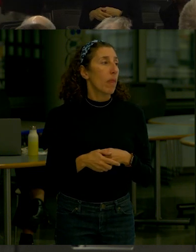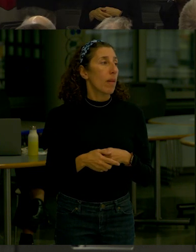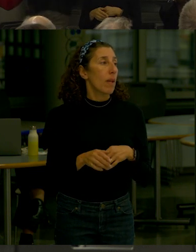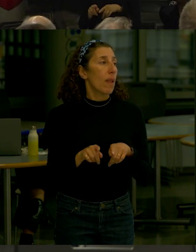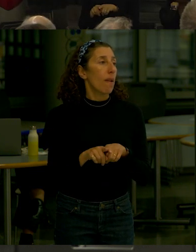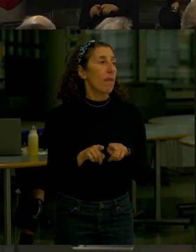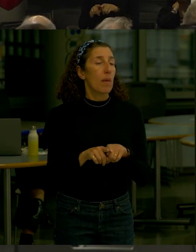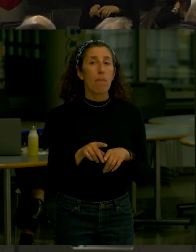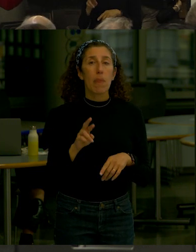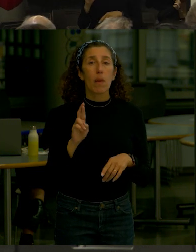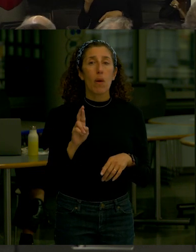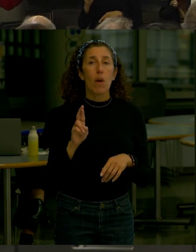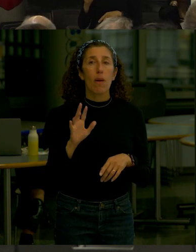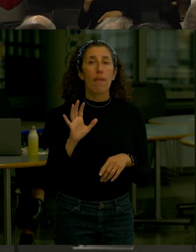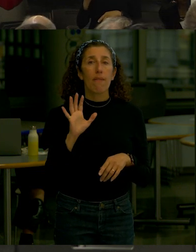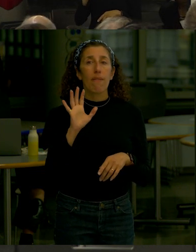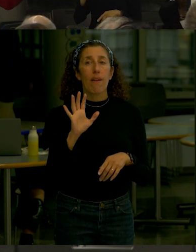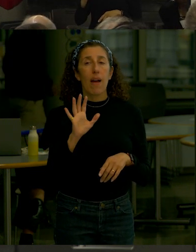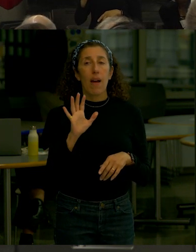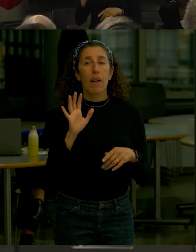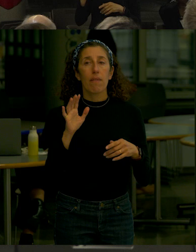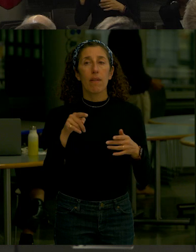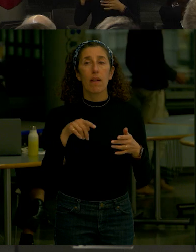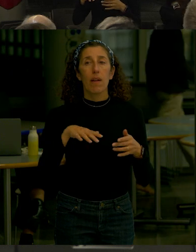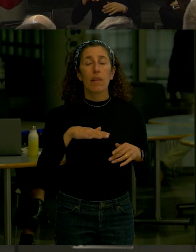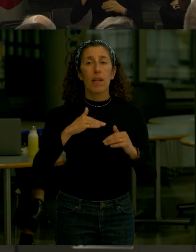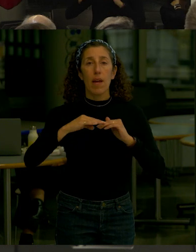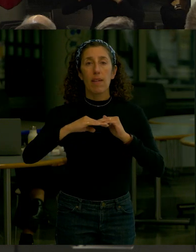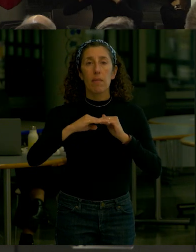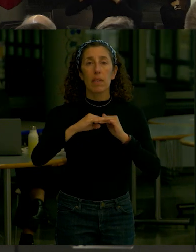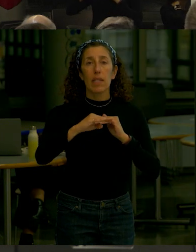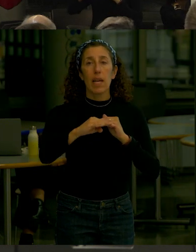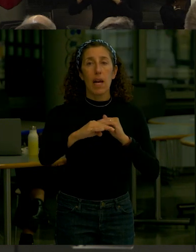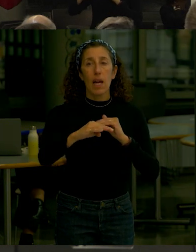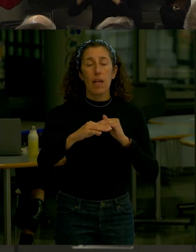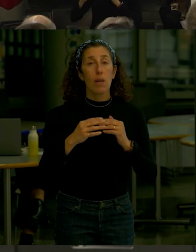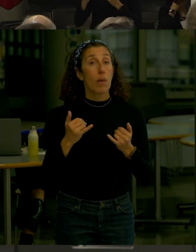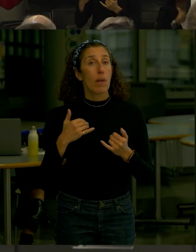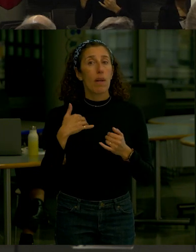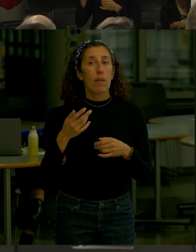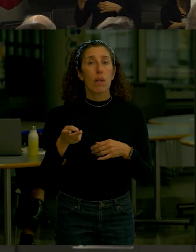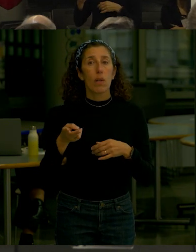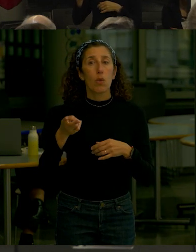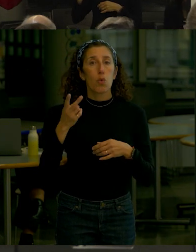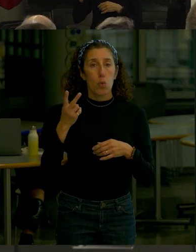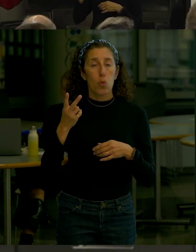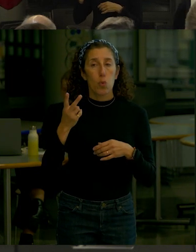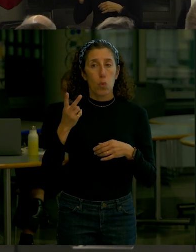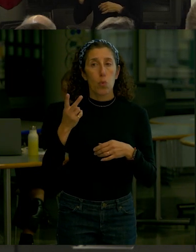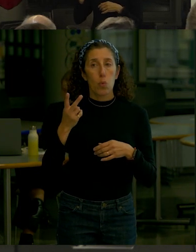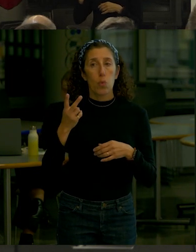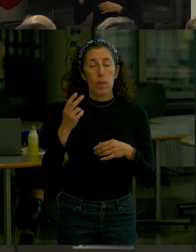I do have concerns as to where you're going on the Esplanade We currently have two pathways One is dedicated for